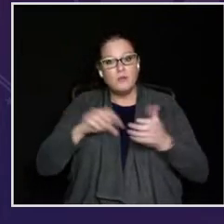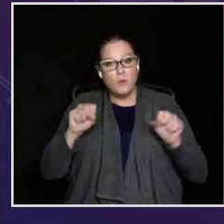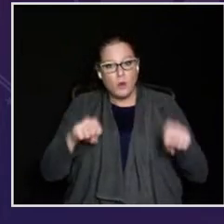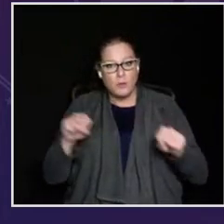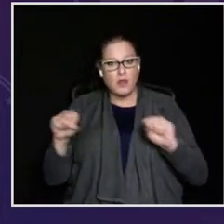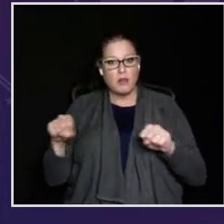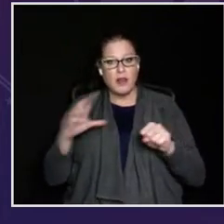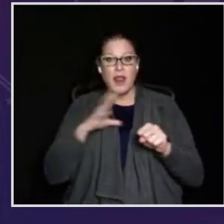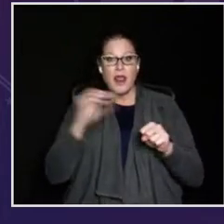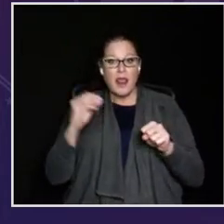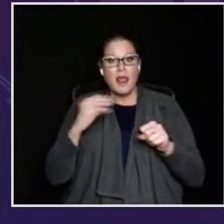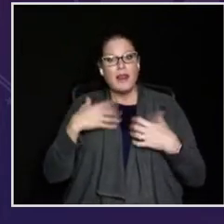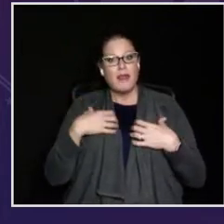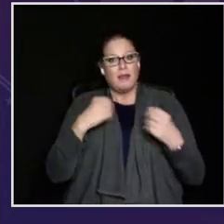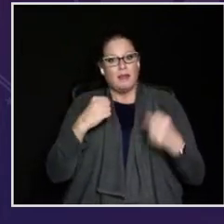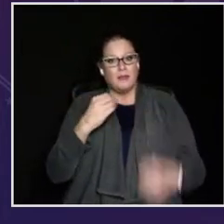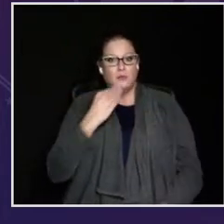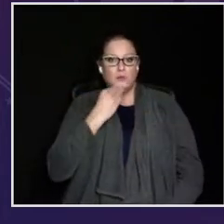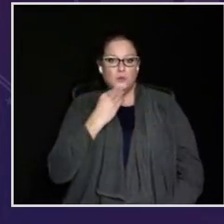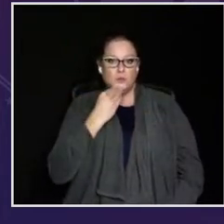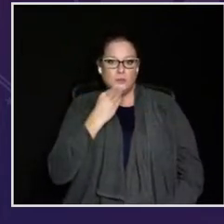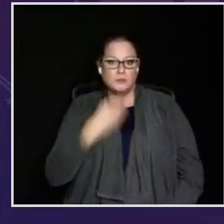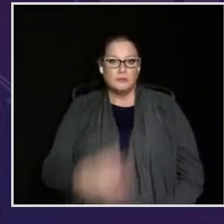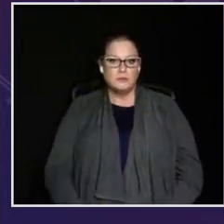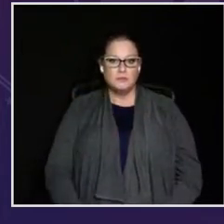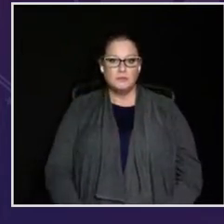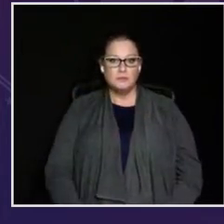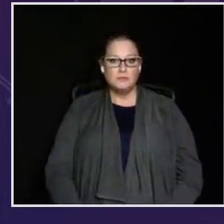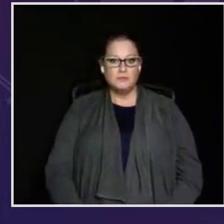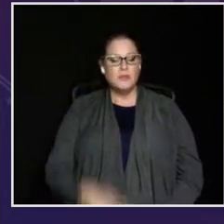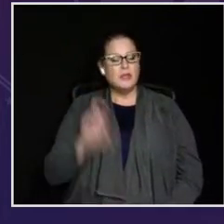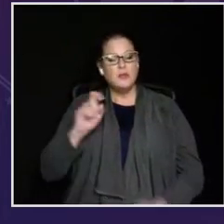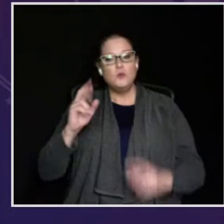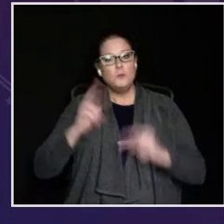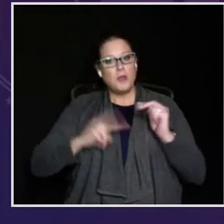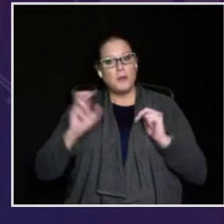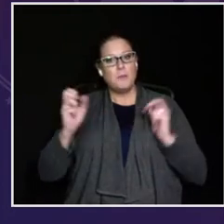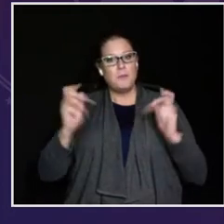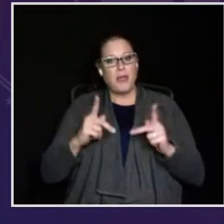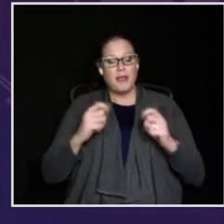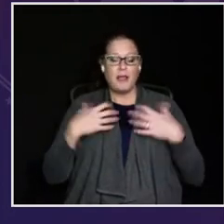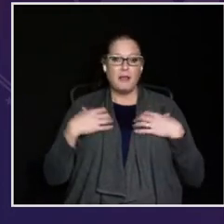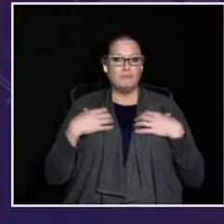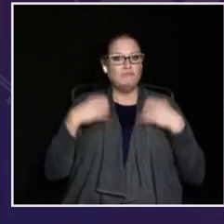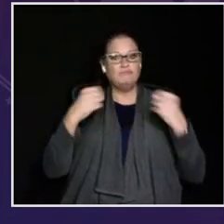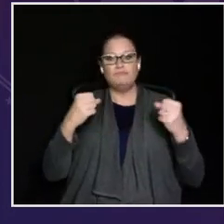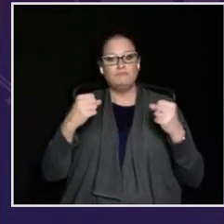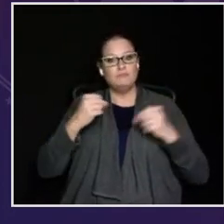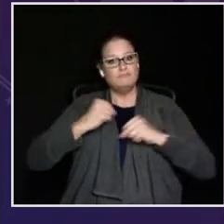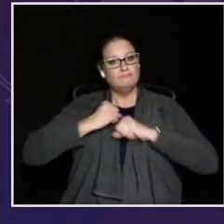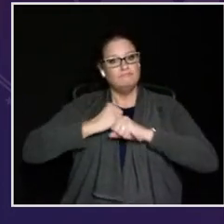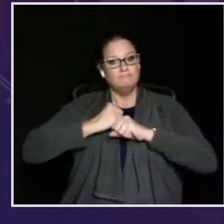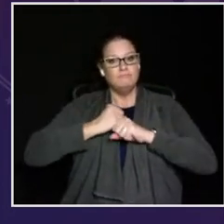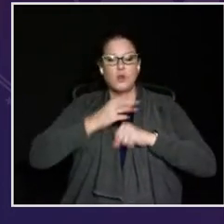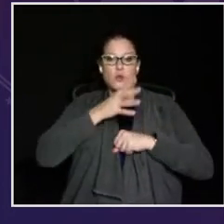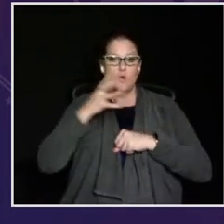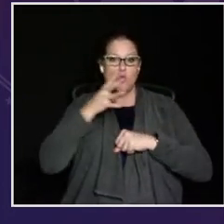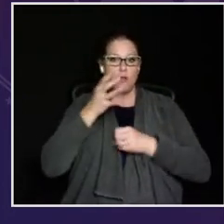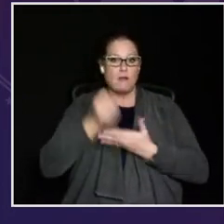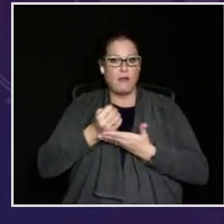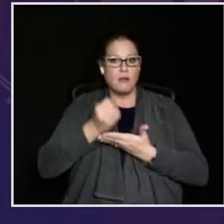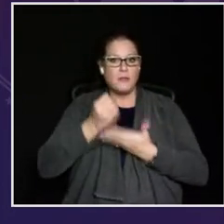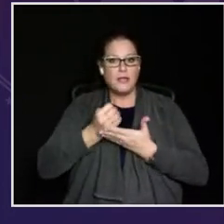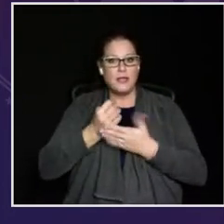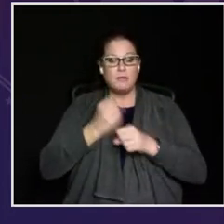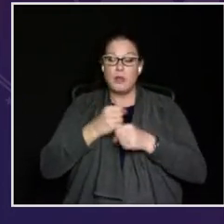are in need have access to safe, affordable, and nutritious food. We need to build back